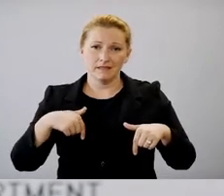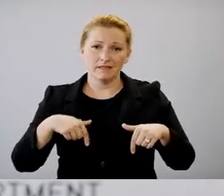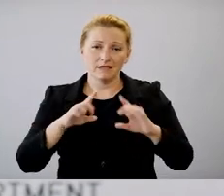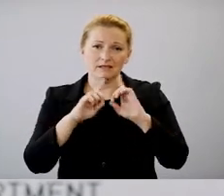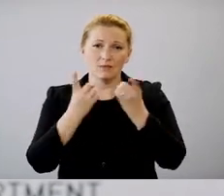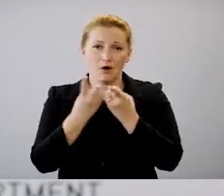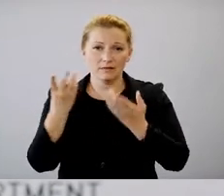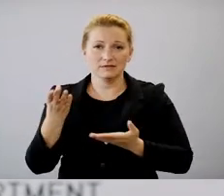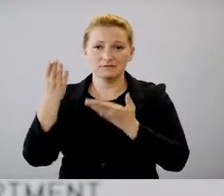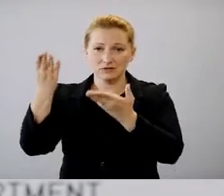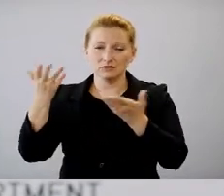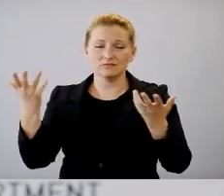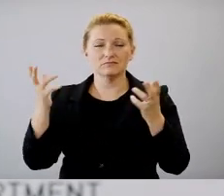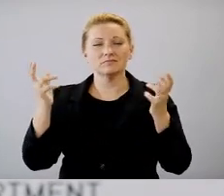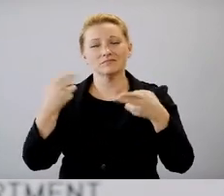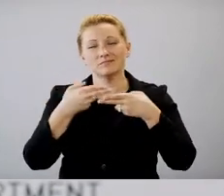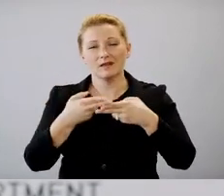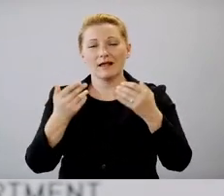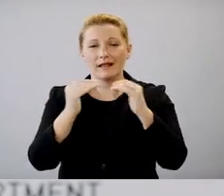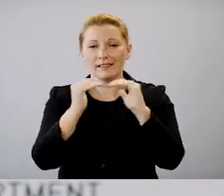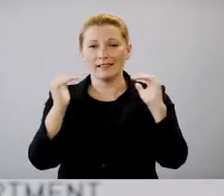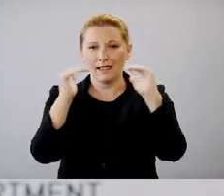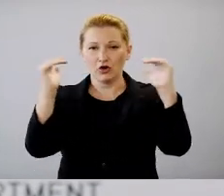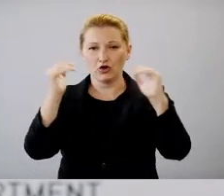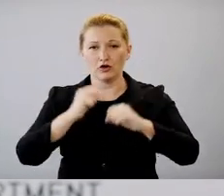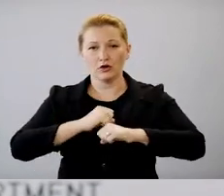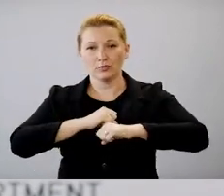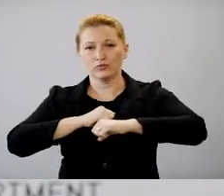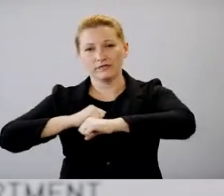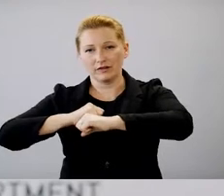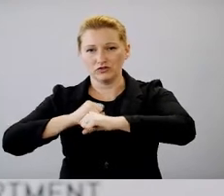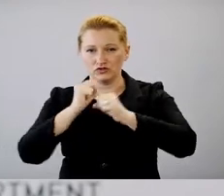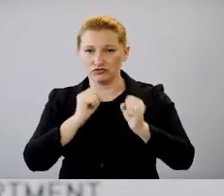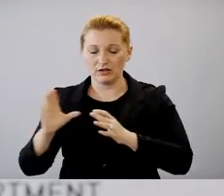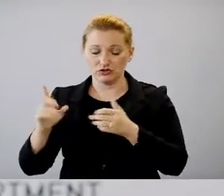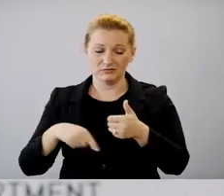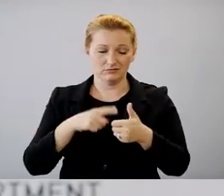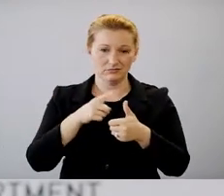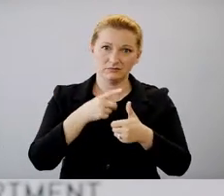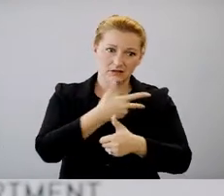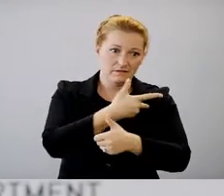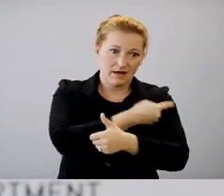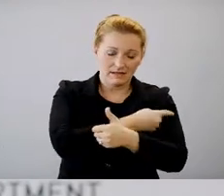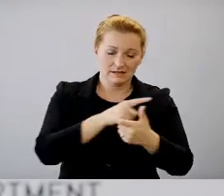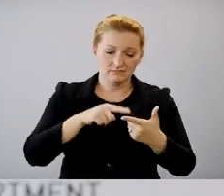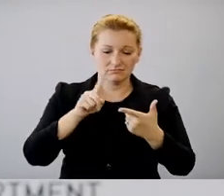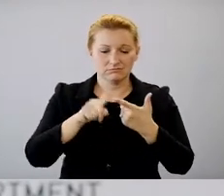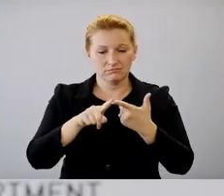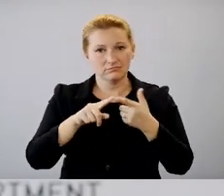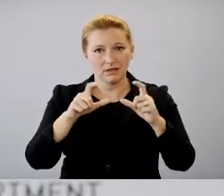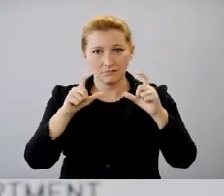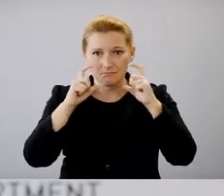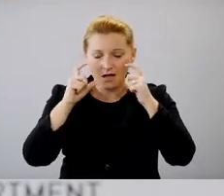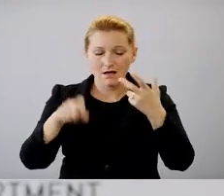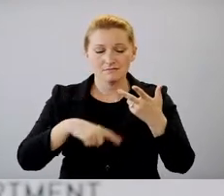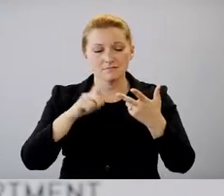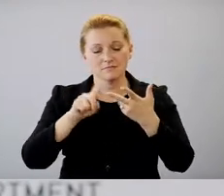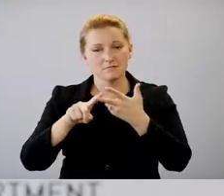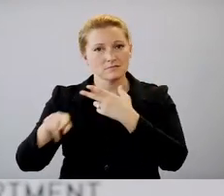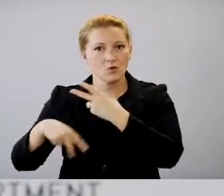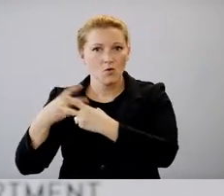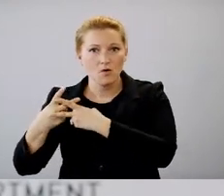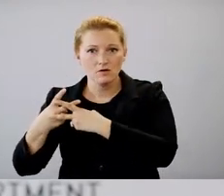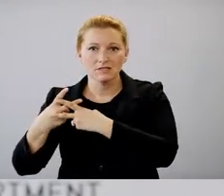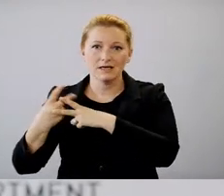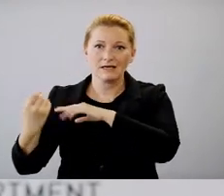of layered prevention strategies that, that range from vaccination to, you know, consistent use of masks, quarantine,